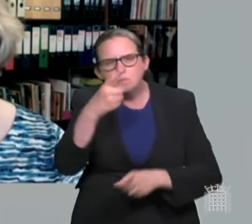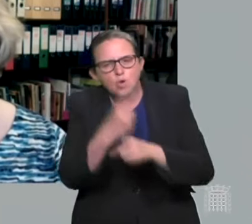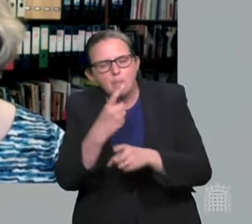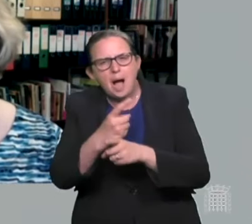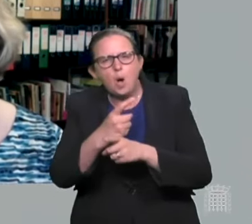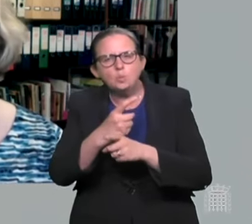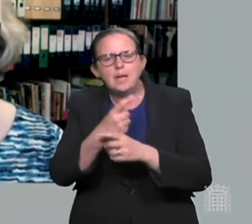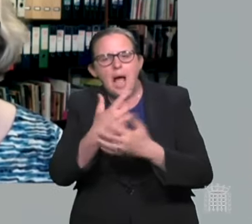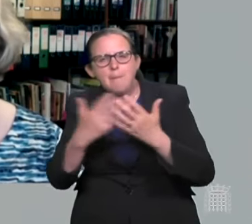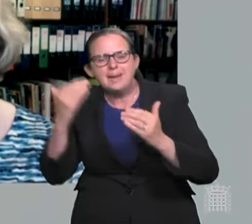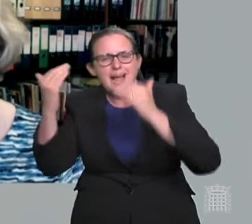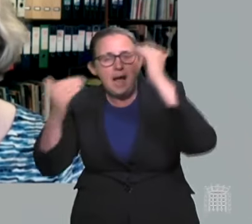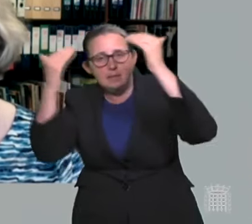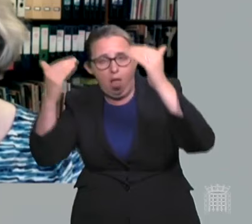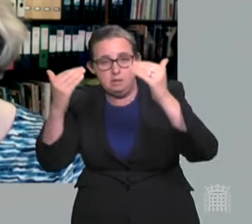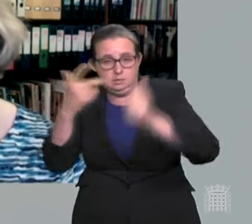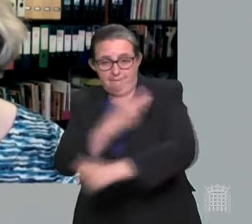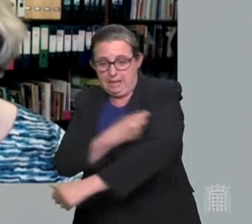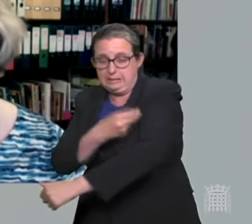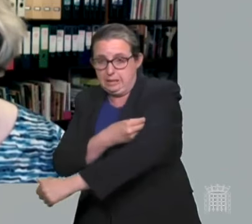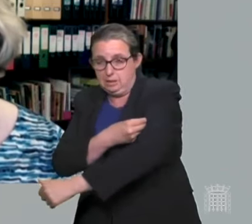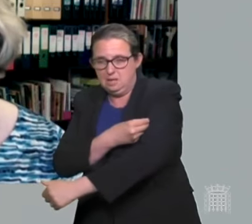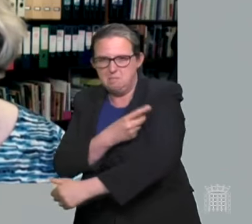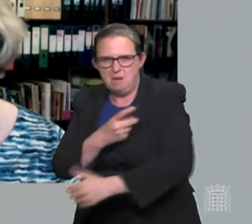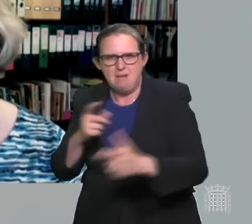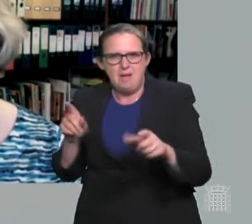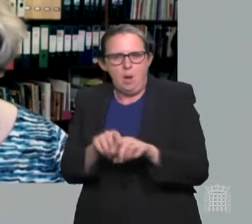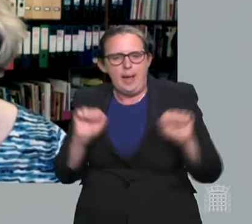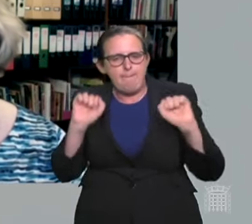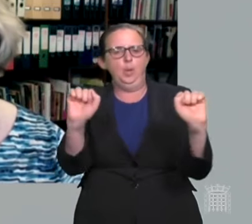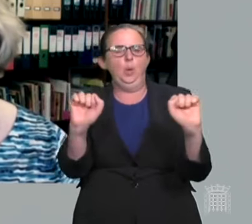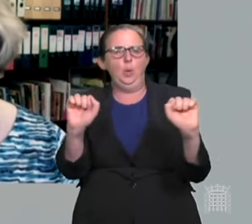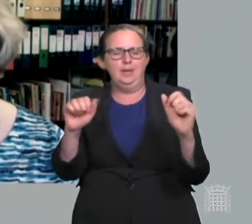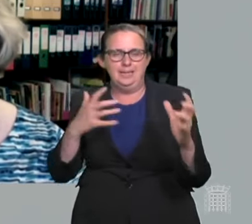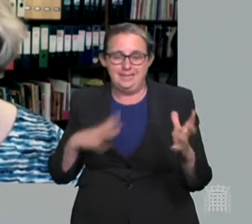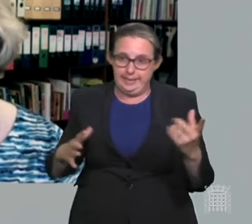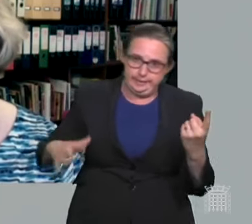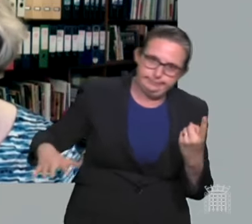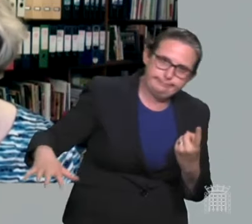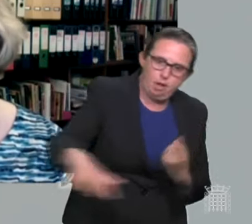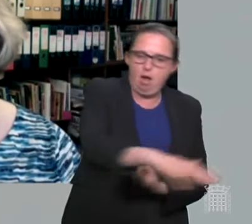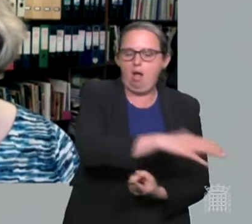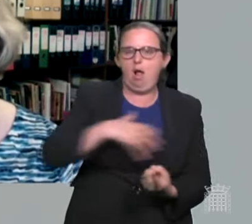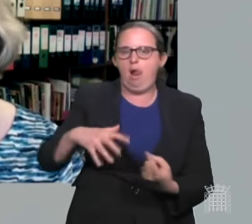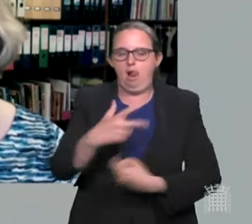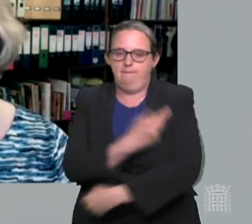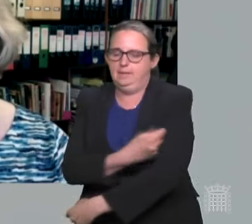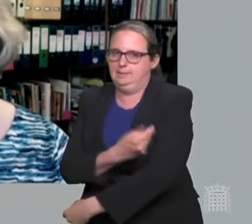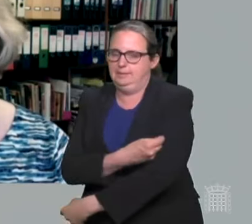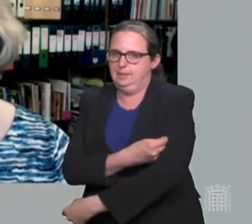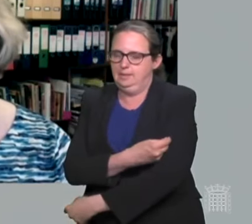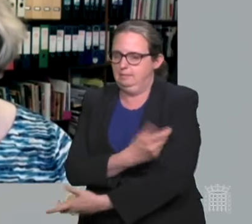must know that isn't how herd immunity works. It's achieved by reducing the number of susceptible people in the whole